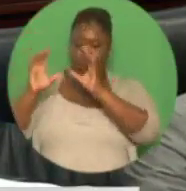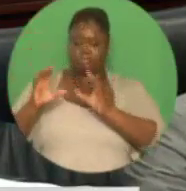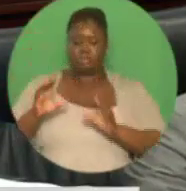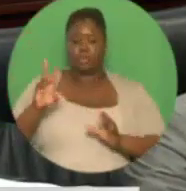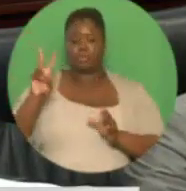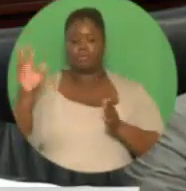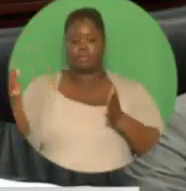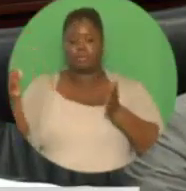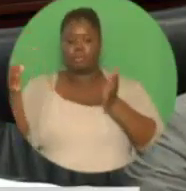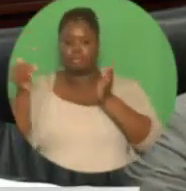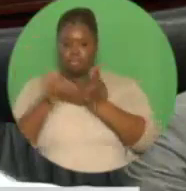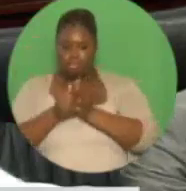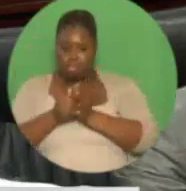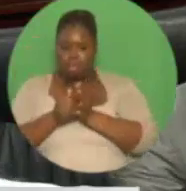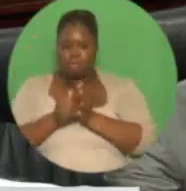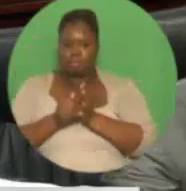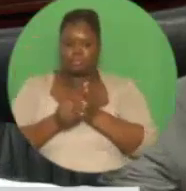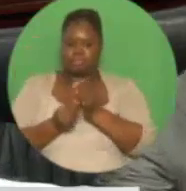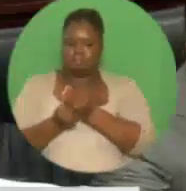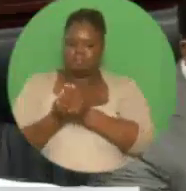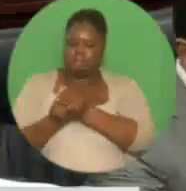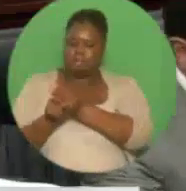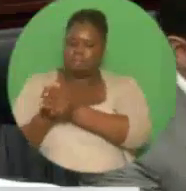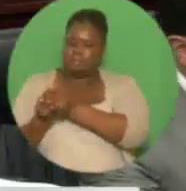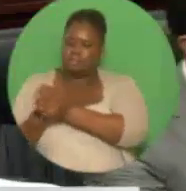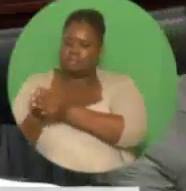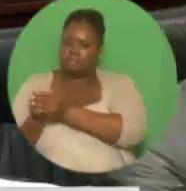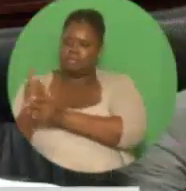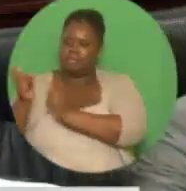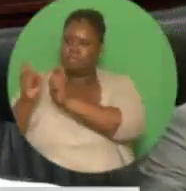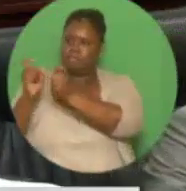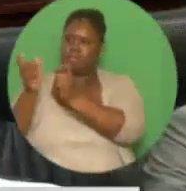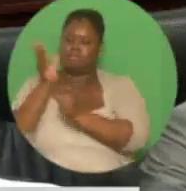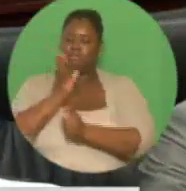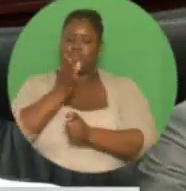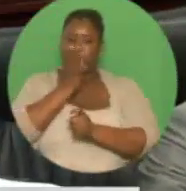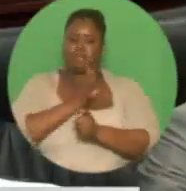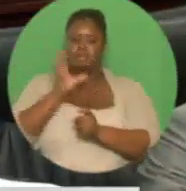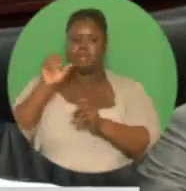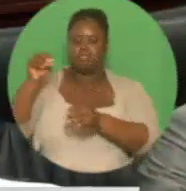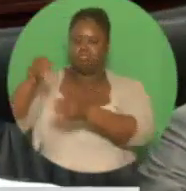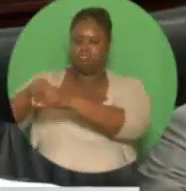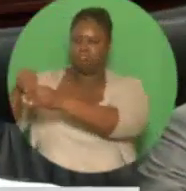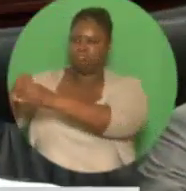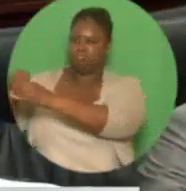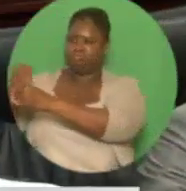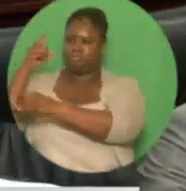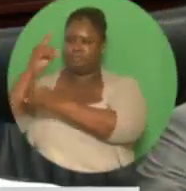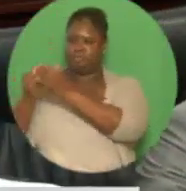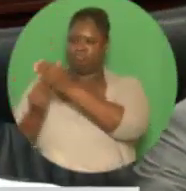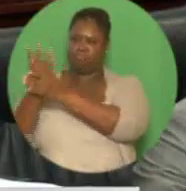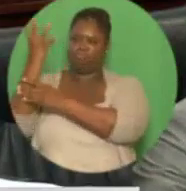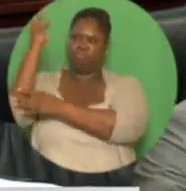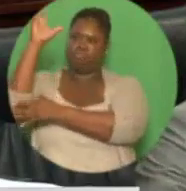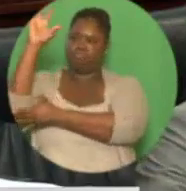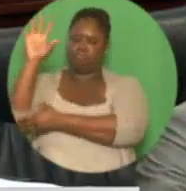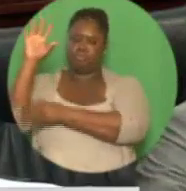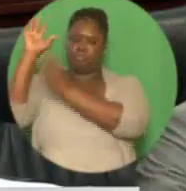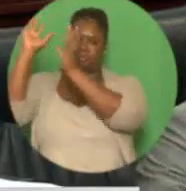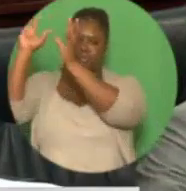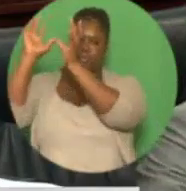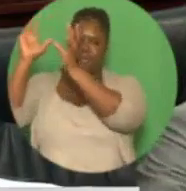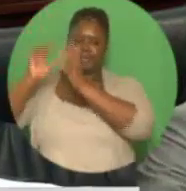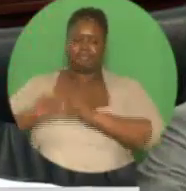15 of whom in the East Coast were provided with technical support. The cocoa rehabilitation program is focusing on